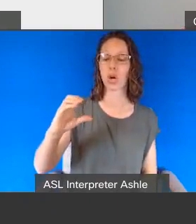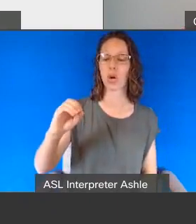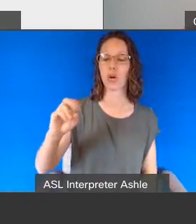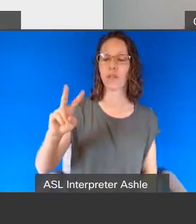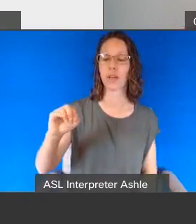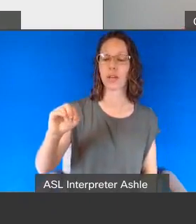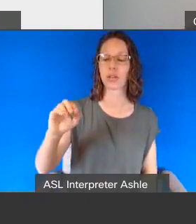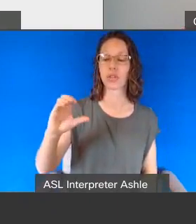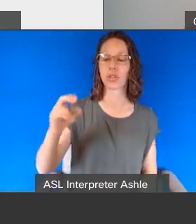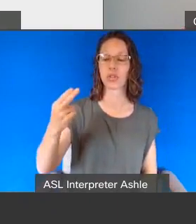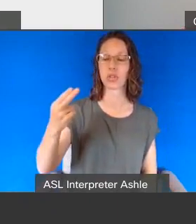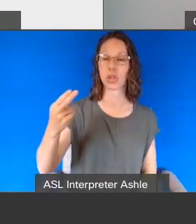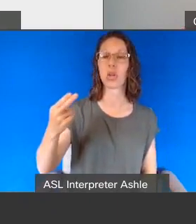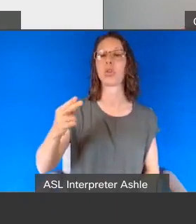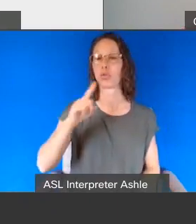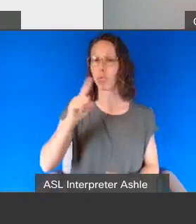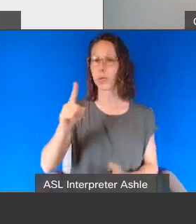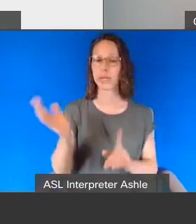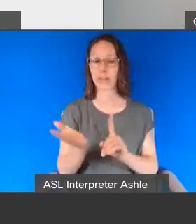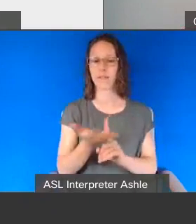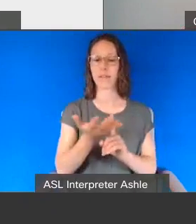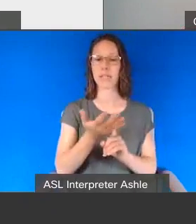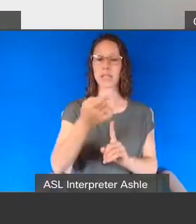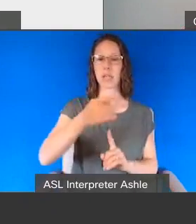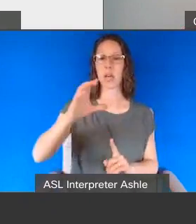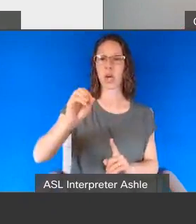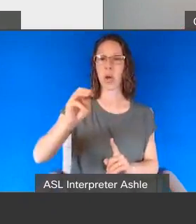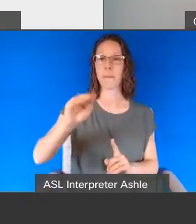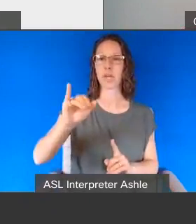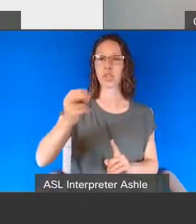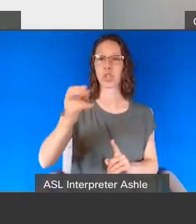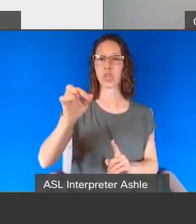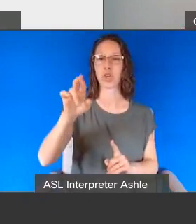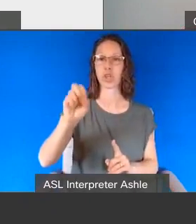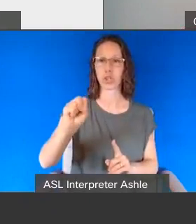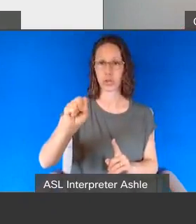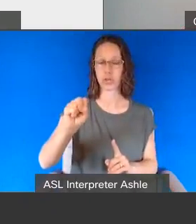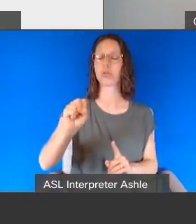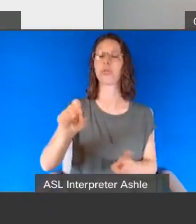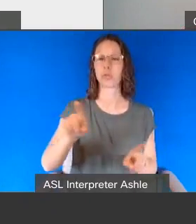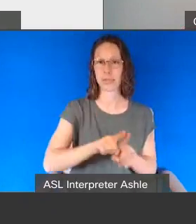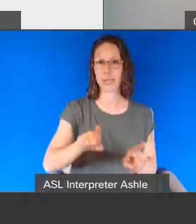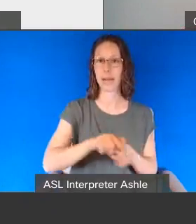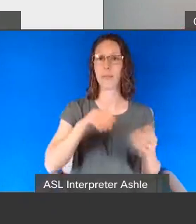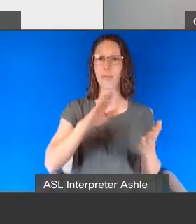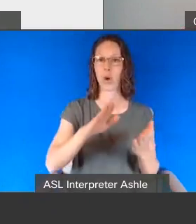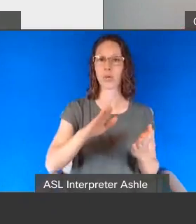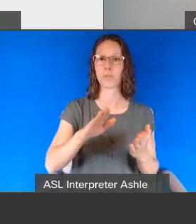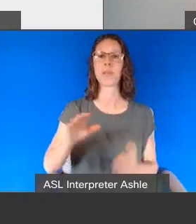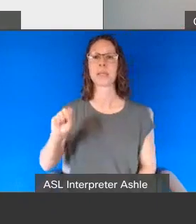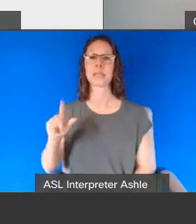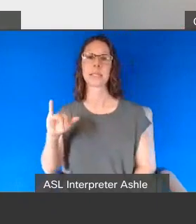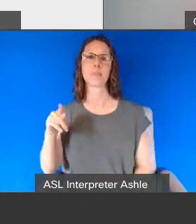hampton township commissioners to allow him to do something similar and this was done through some professors at slippery rock